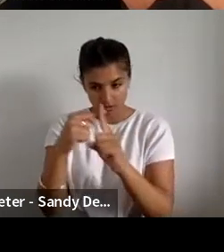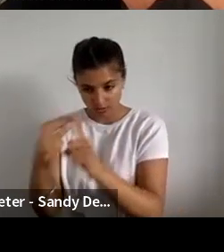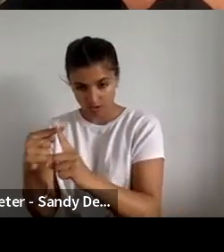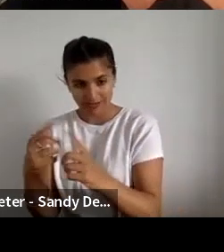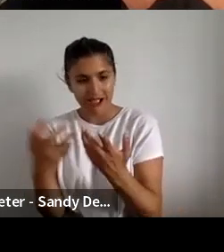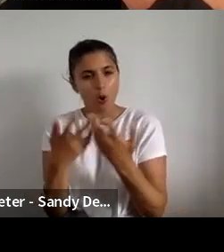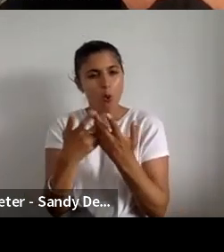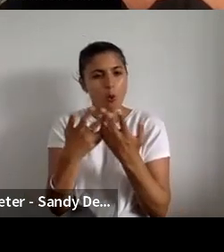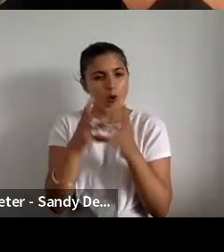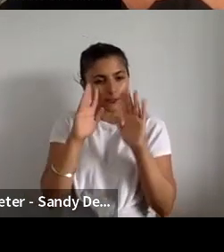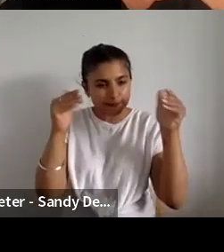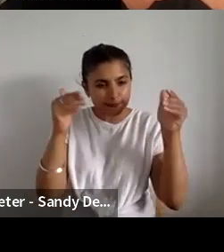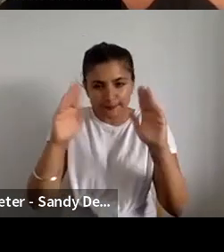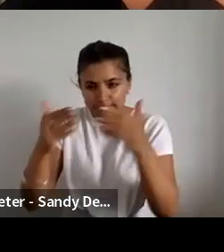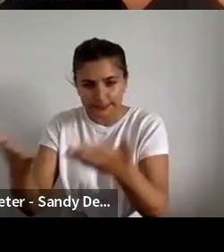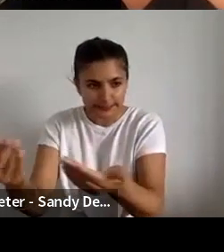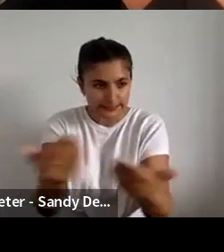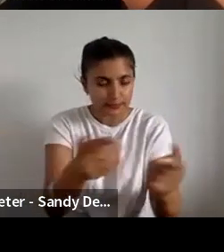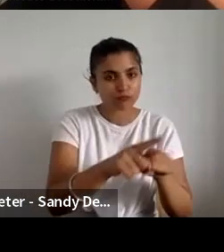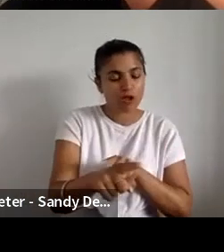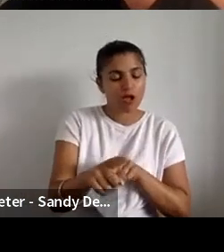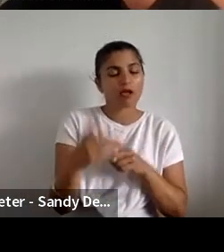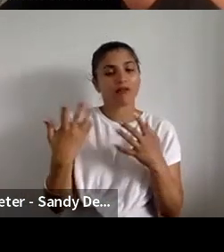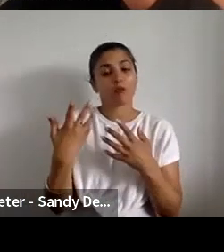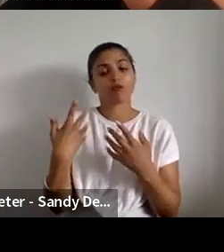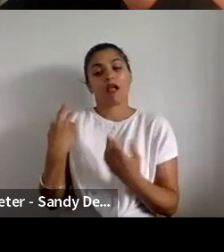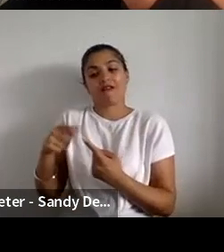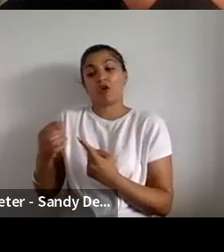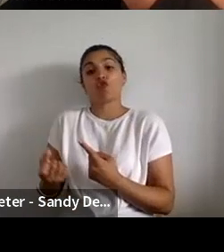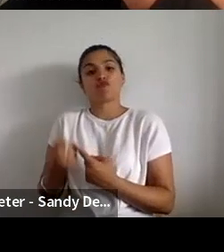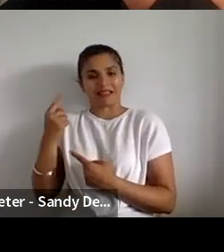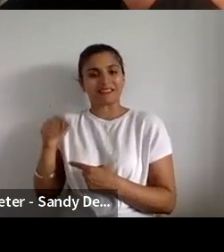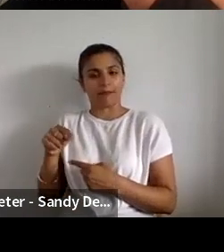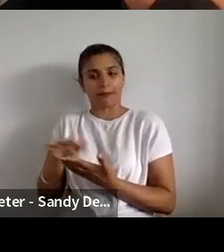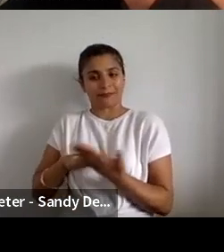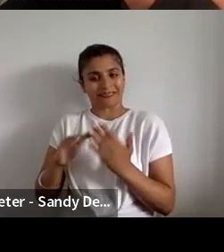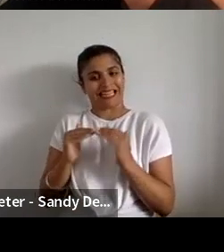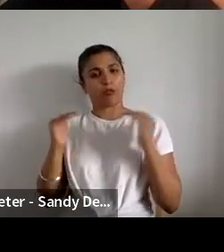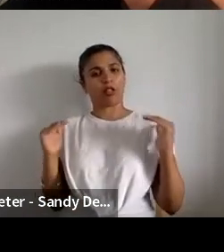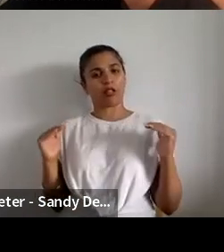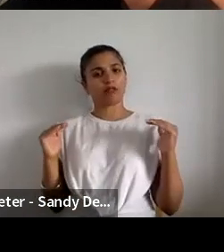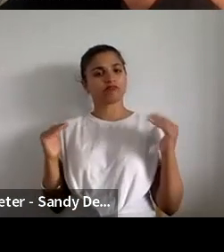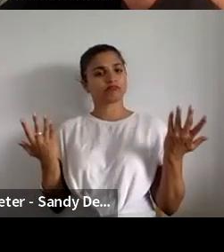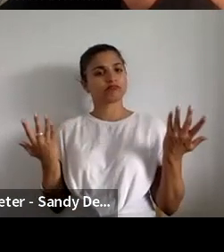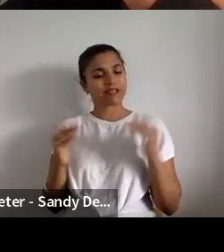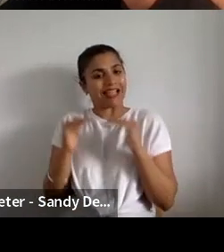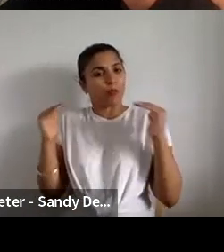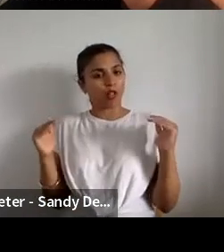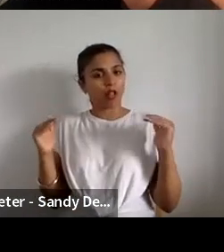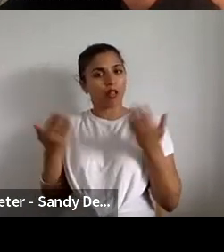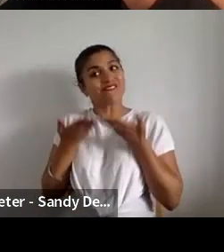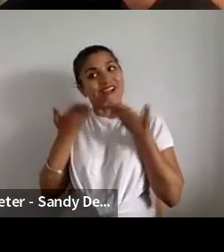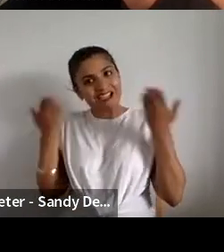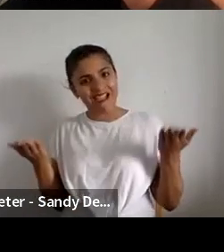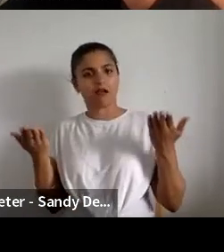is about every application having an equal chance. It's an equal, fair approach rather than